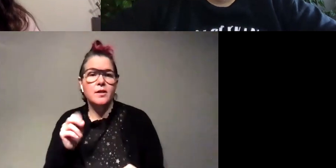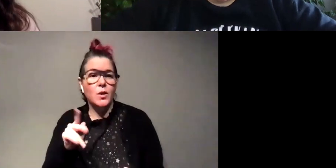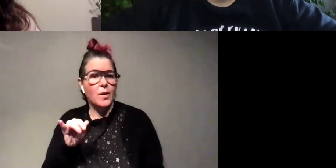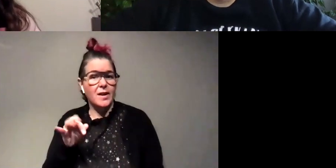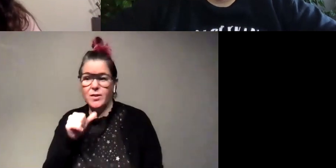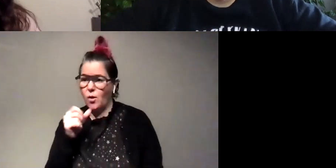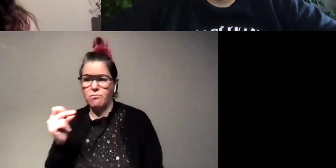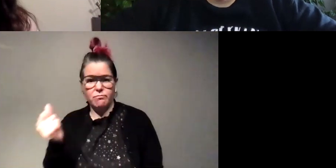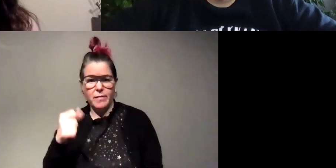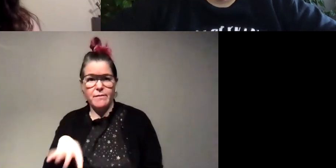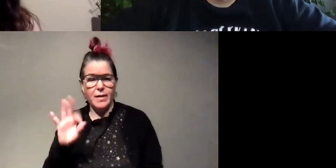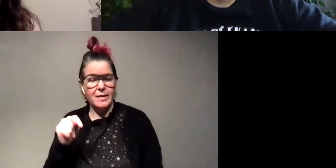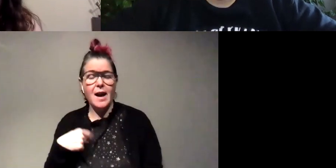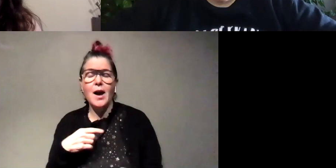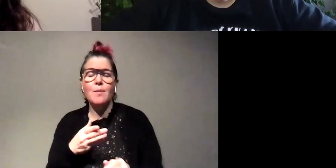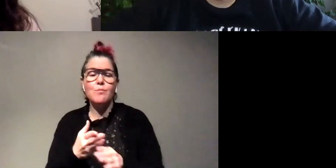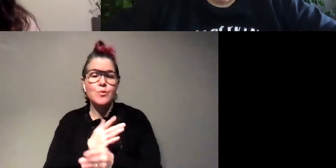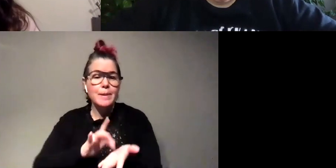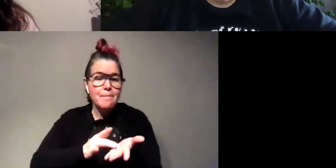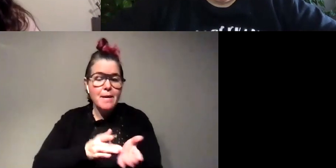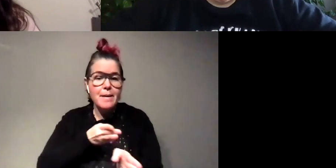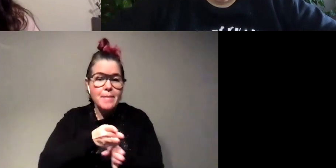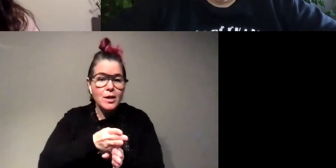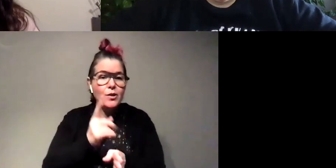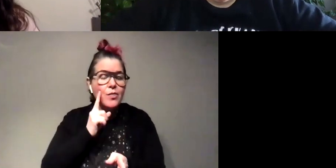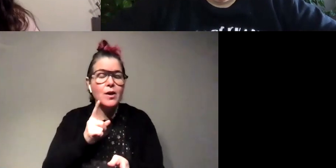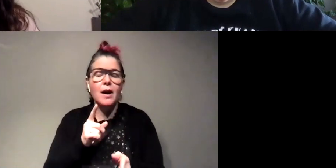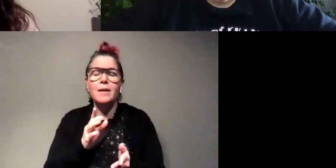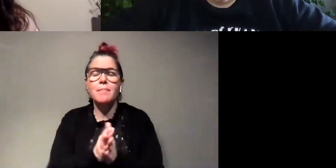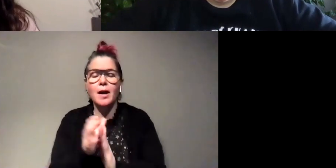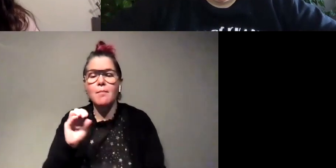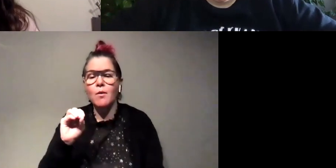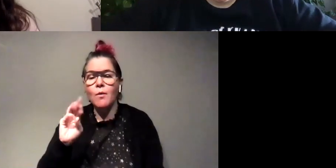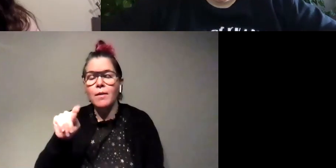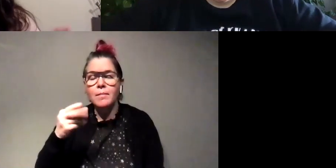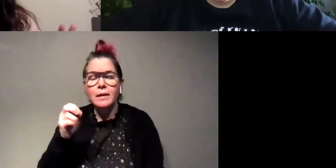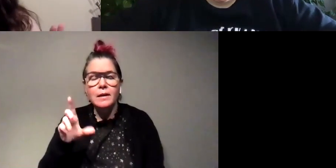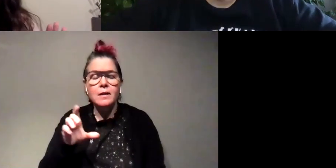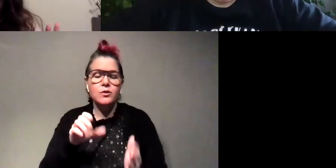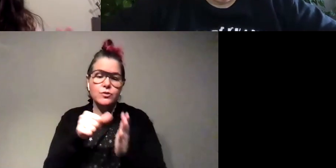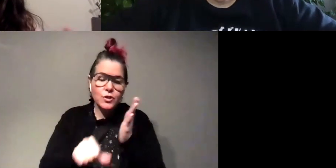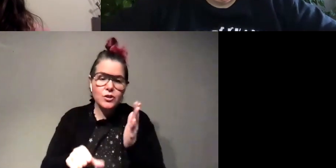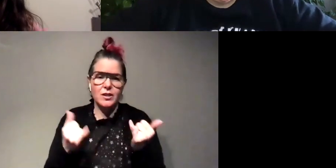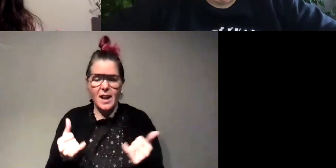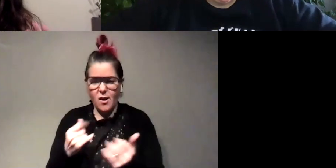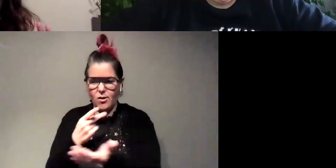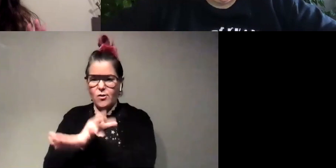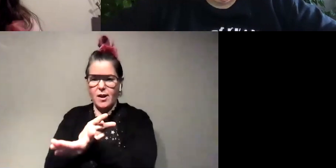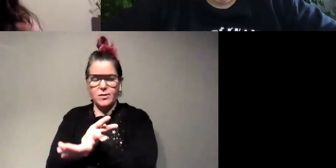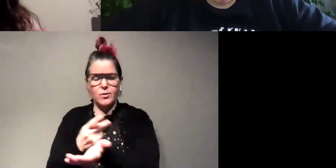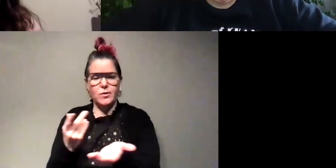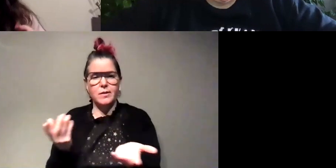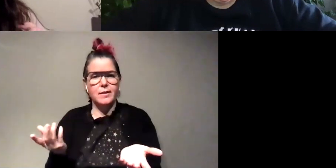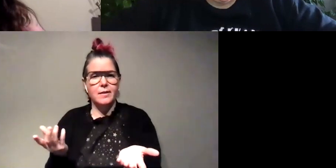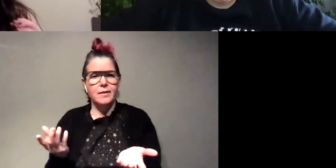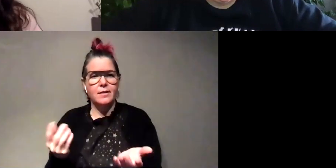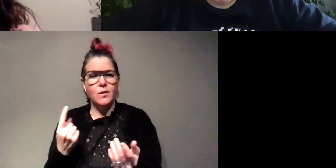away like i was a pre-med major that i was going to be an orthopedic surgeon and now here i am in grad school but the